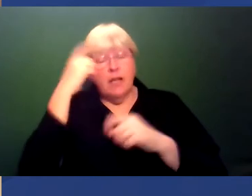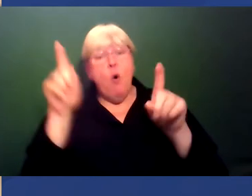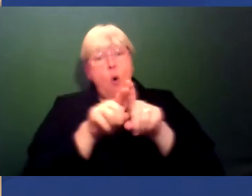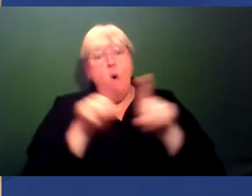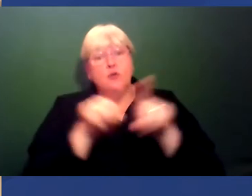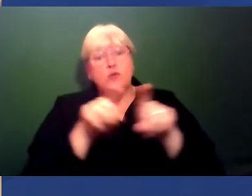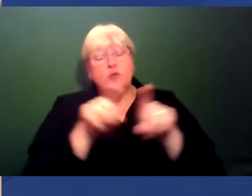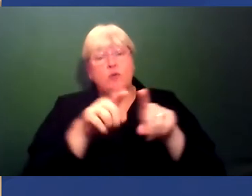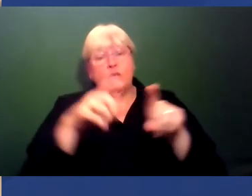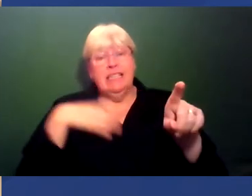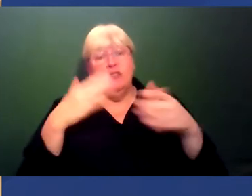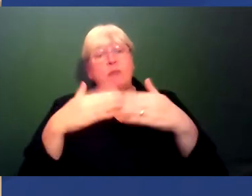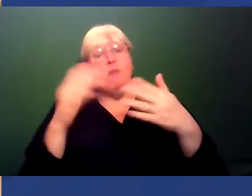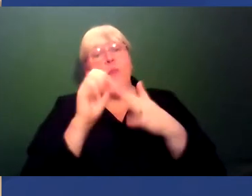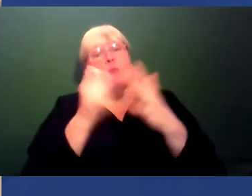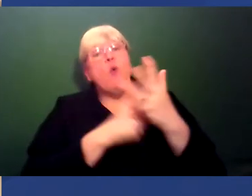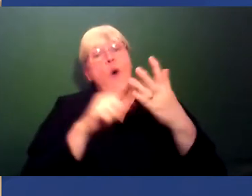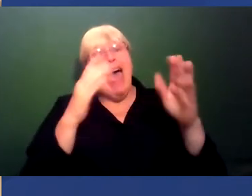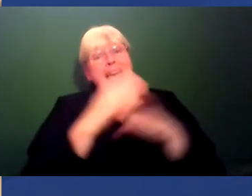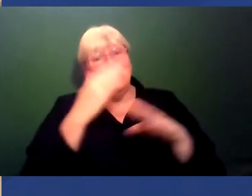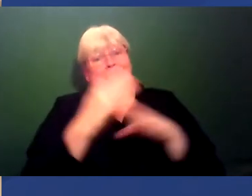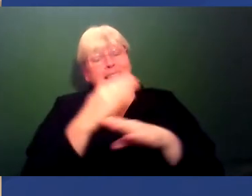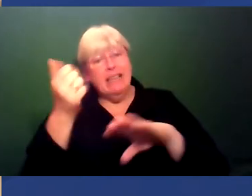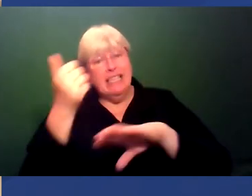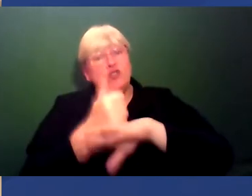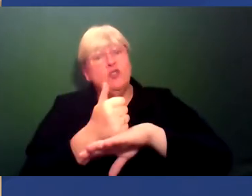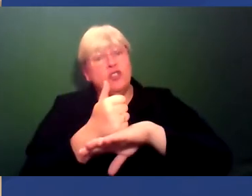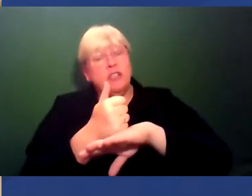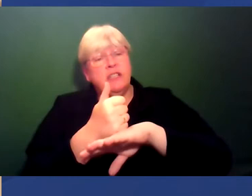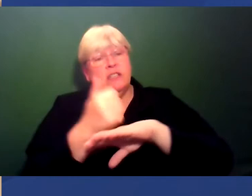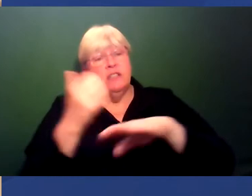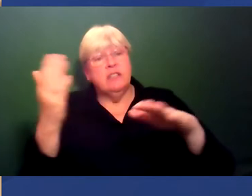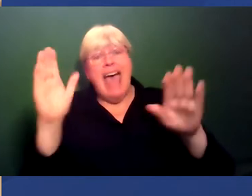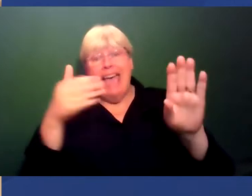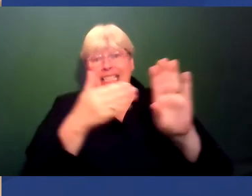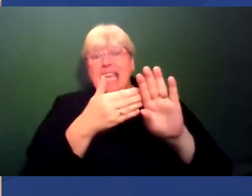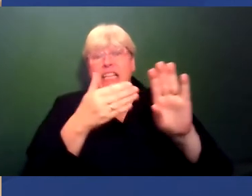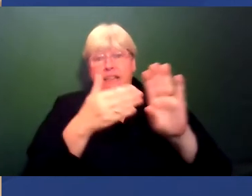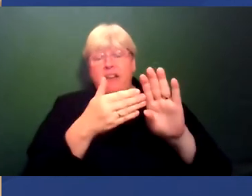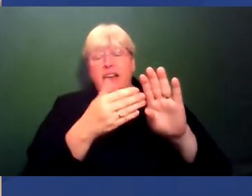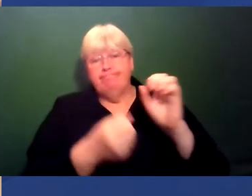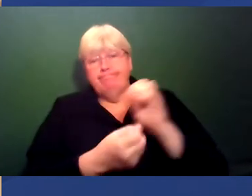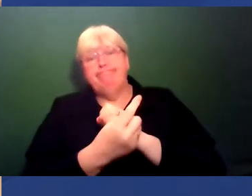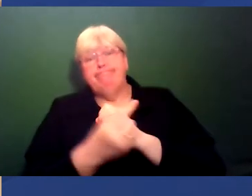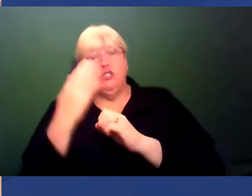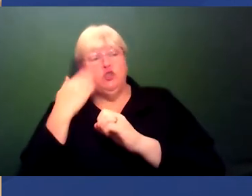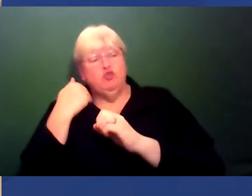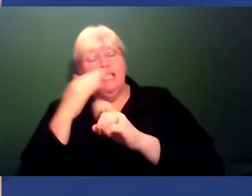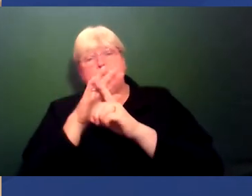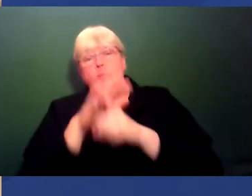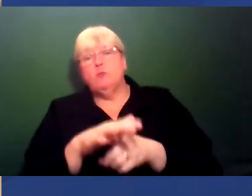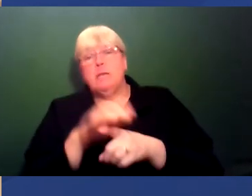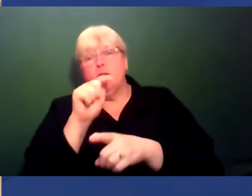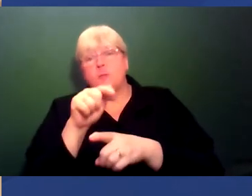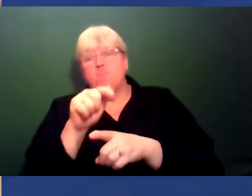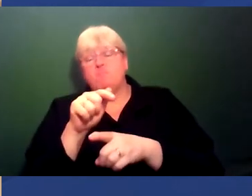need to be more proactive in institutions at firstly identifying incidents of race-based discrimination, which have